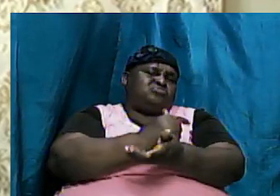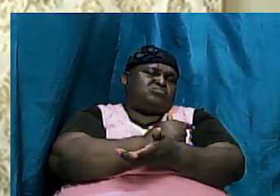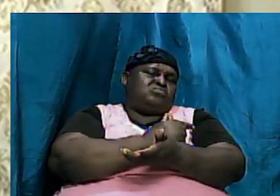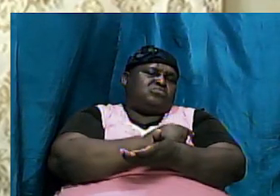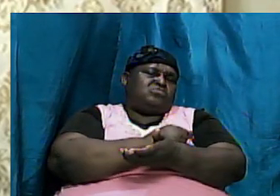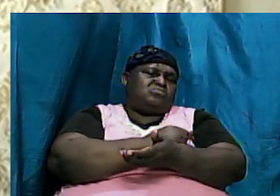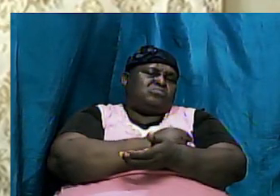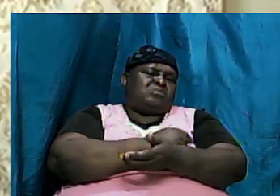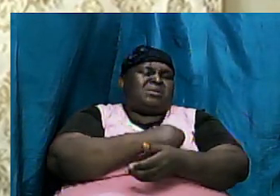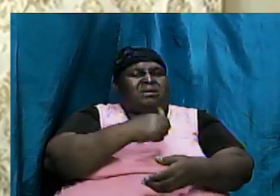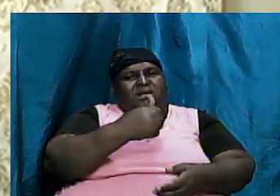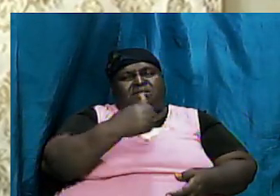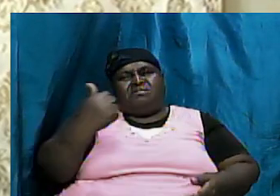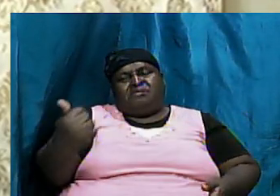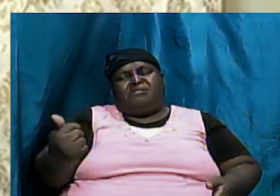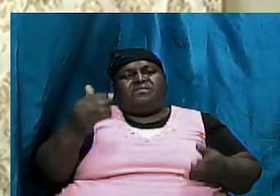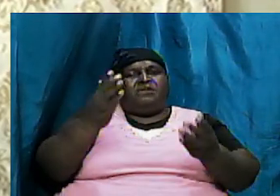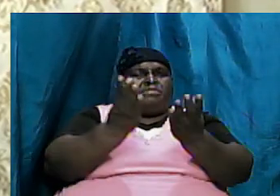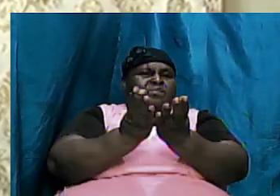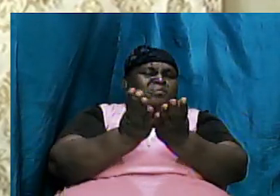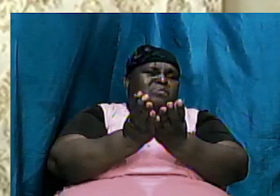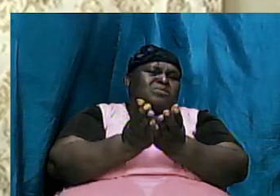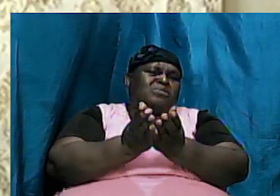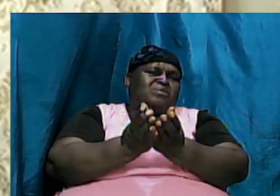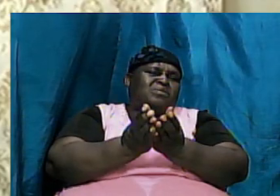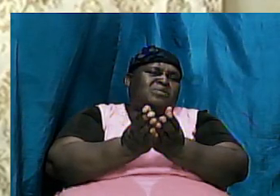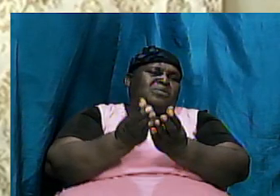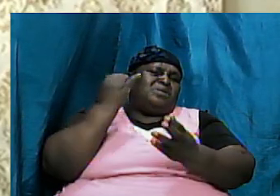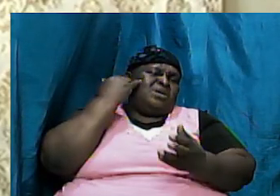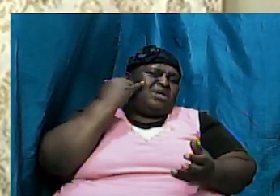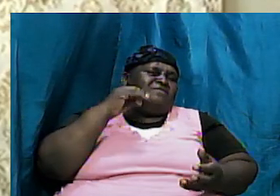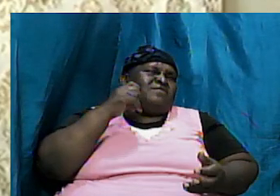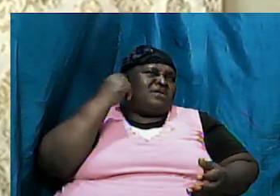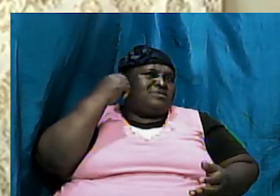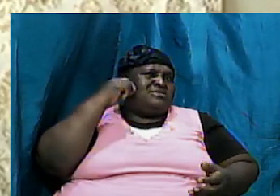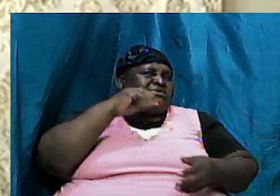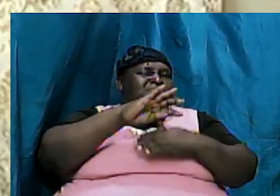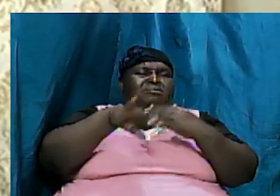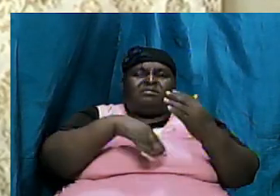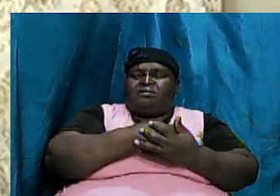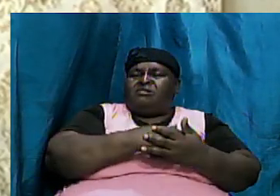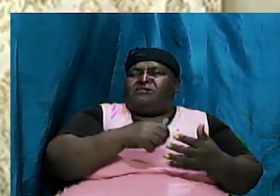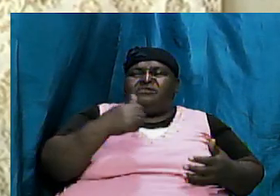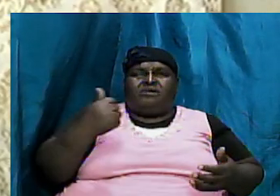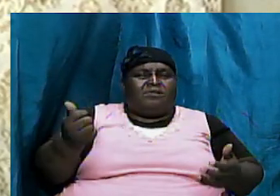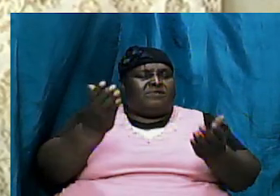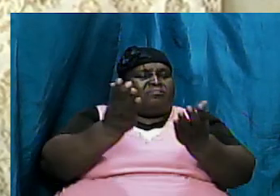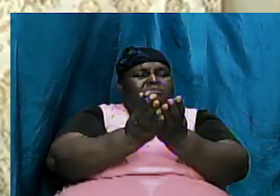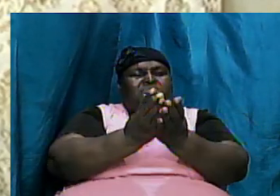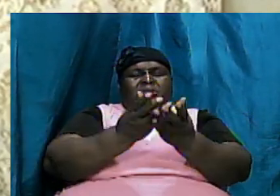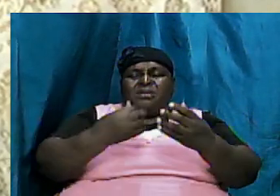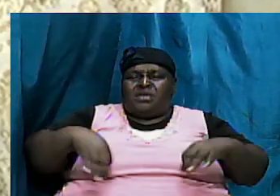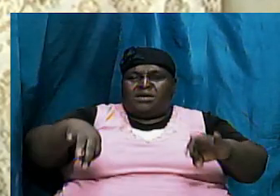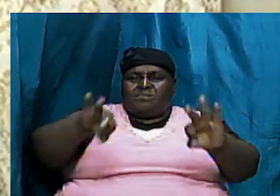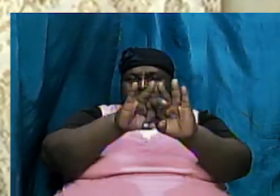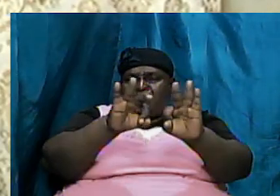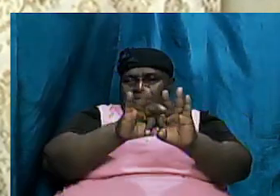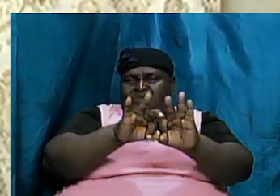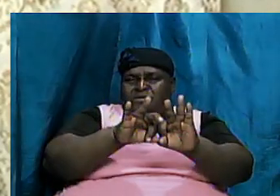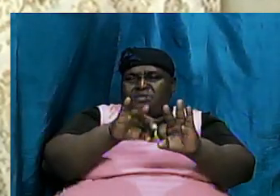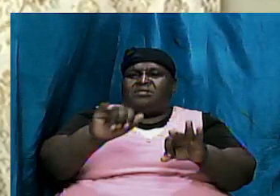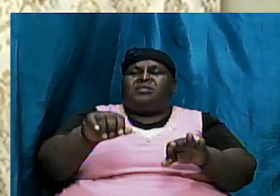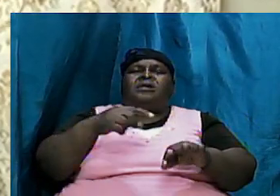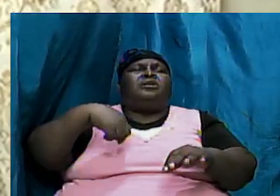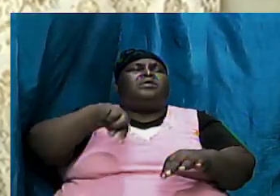extension every other book because if we are going to understand all the other books it is important that we understand